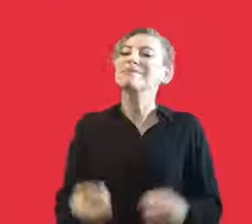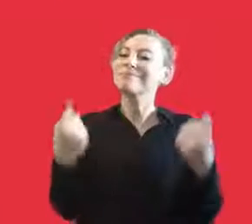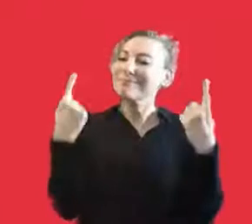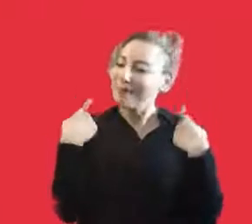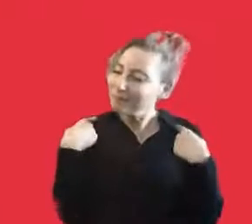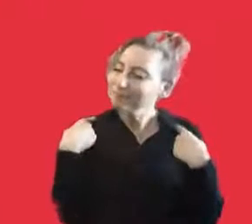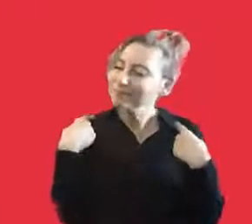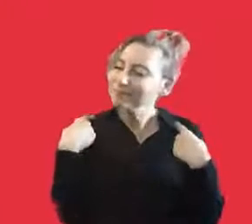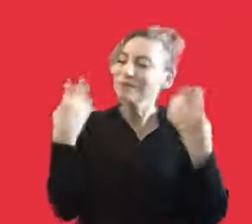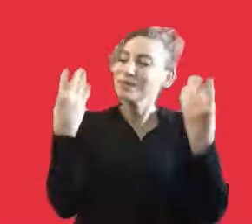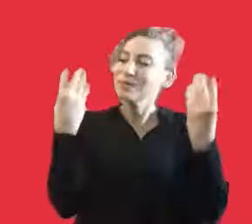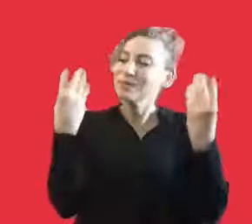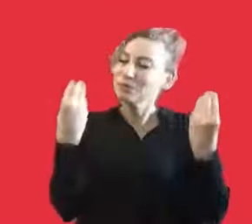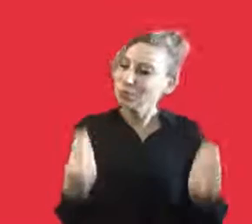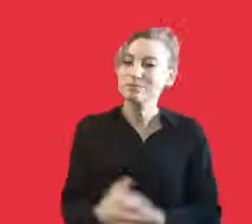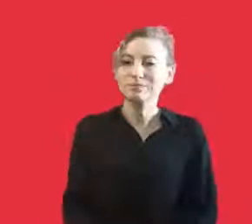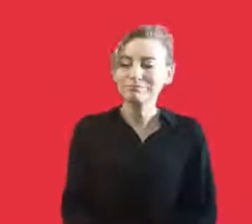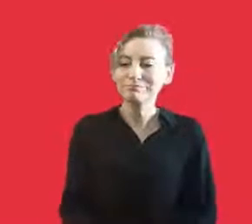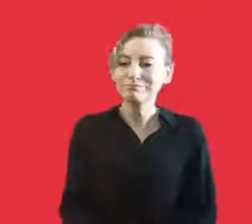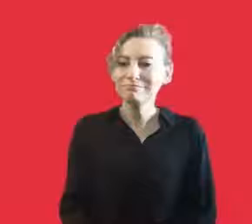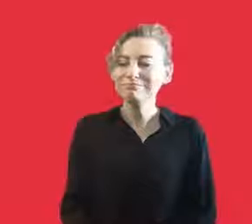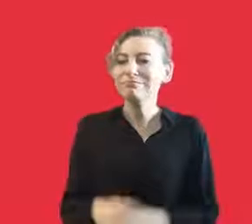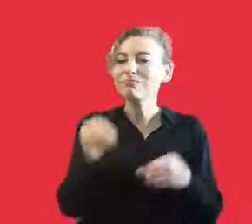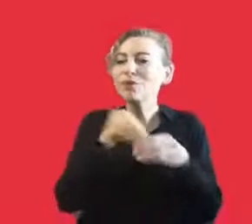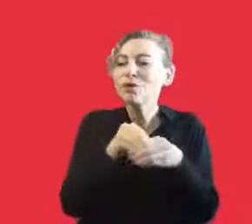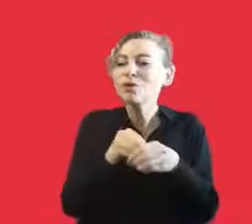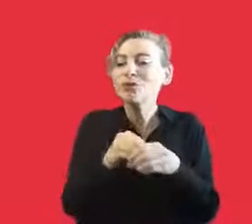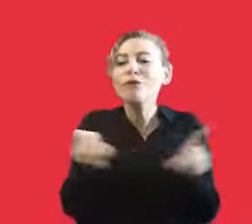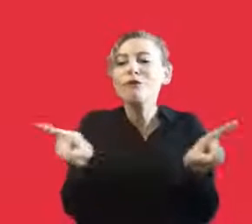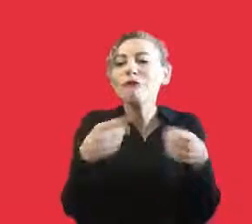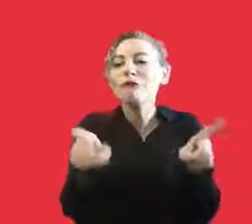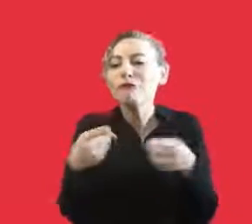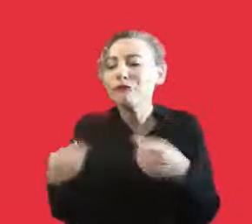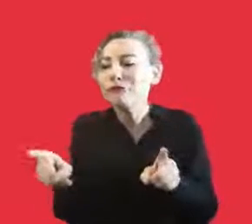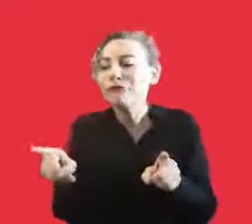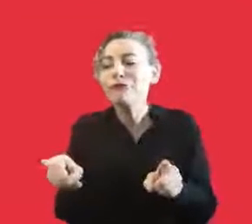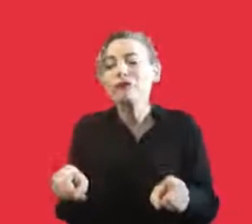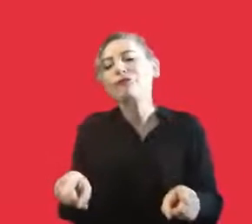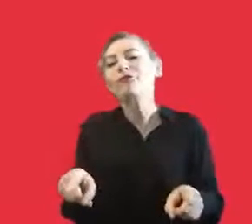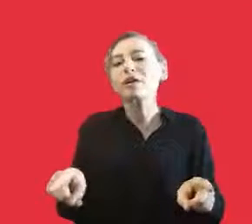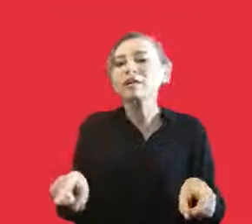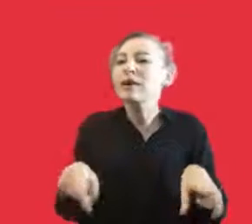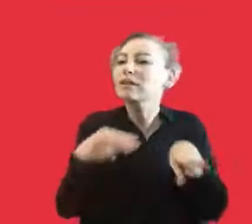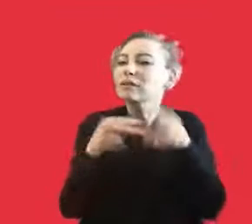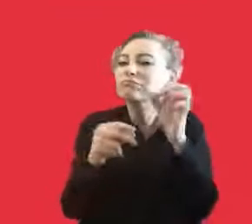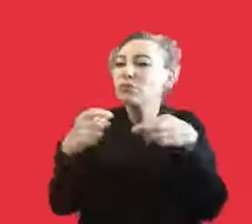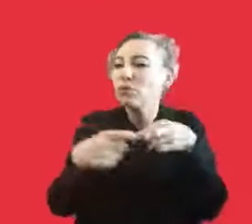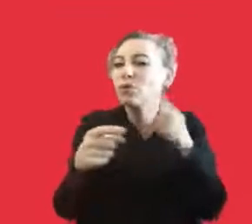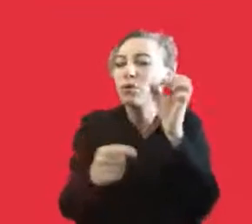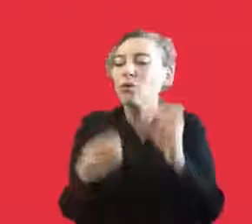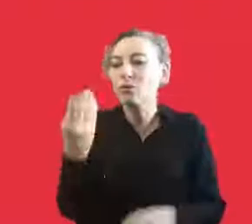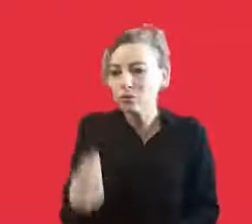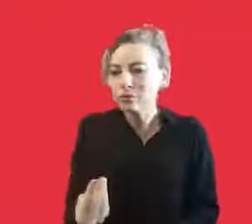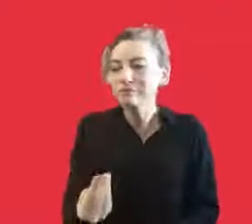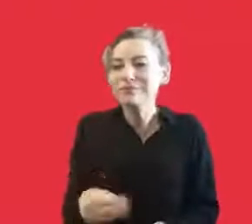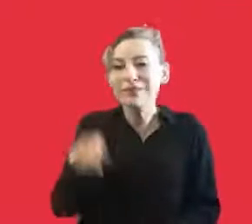Anatolian music in the strongest way possible as Boazici Choir, Jazz Choir. In 2014, we established